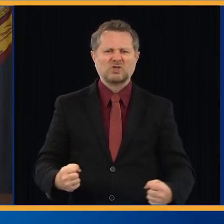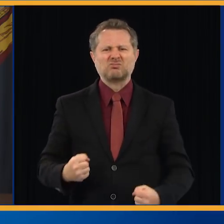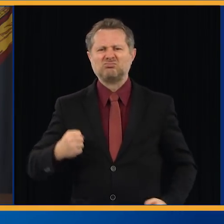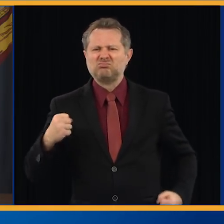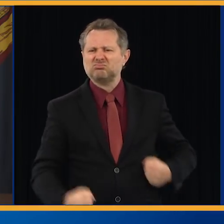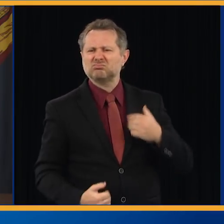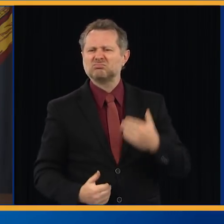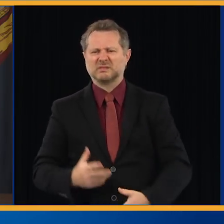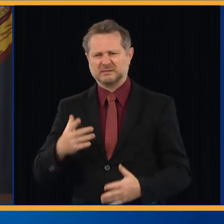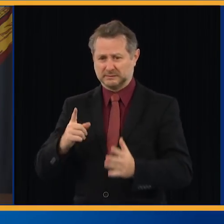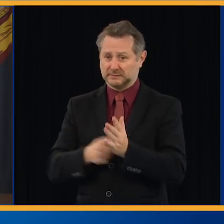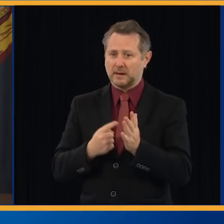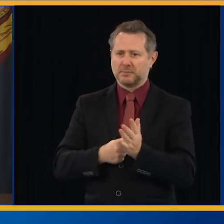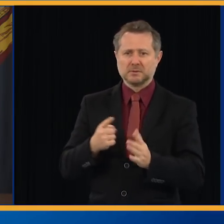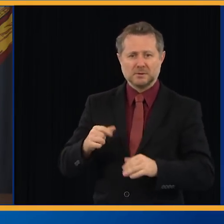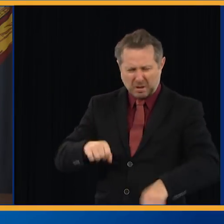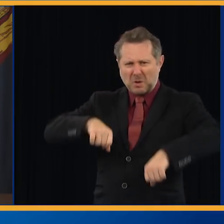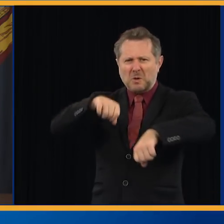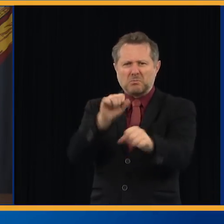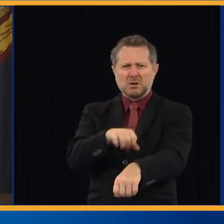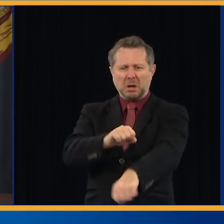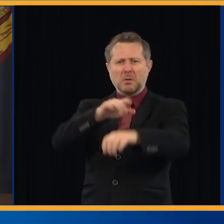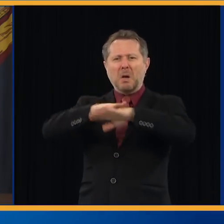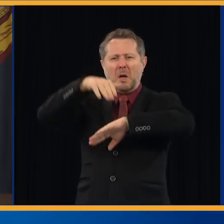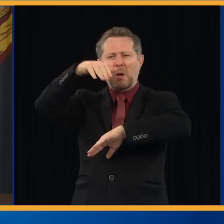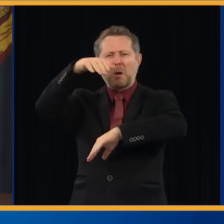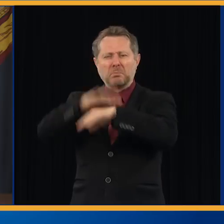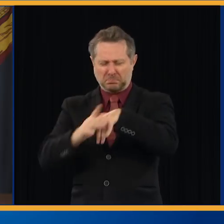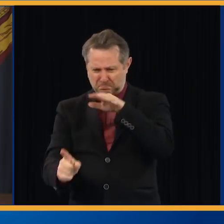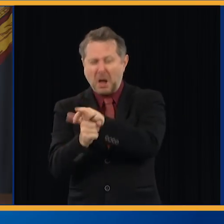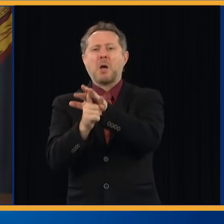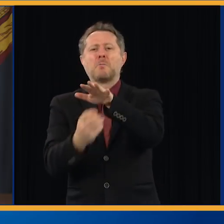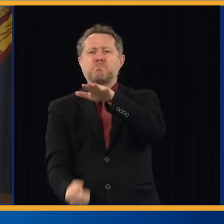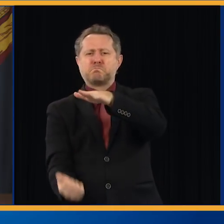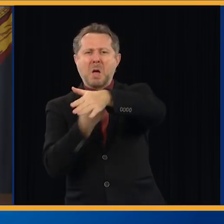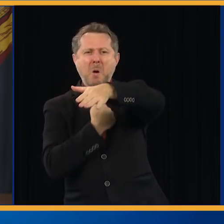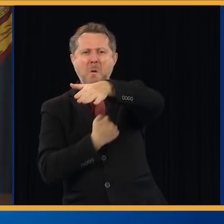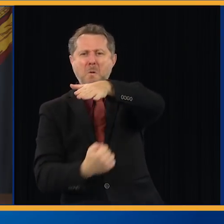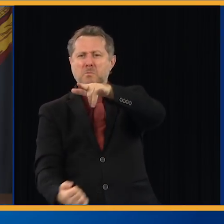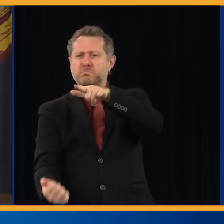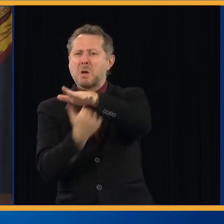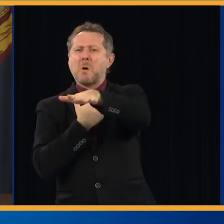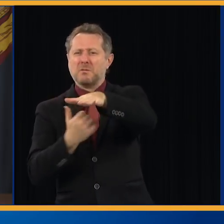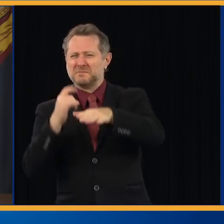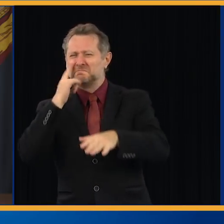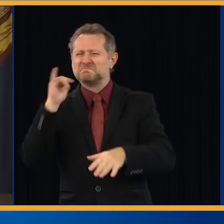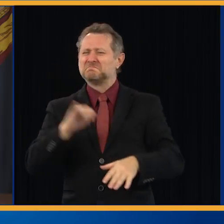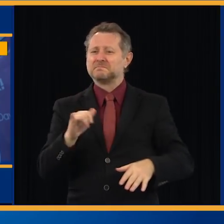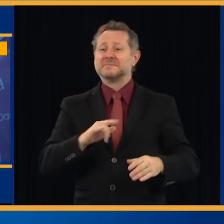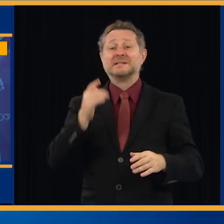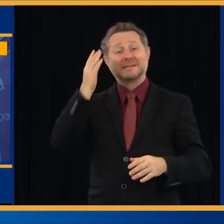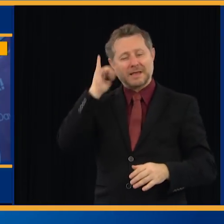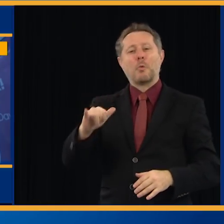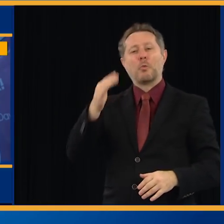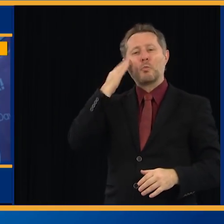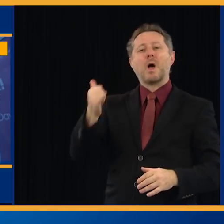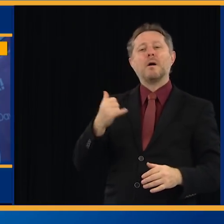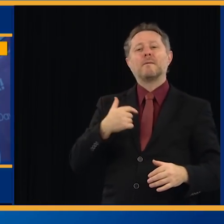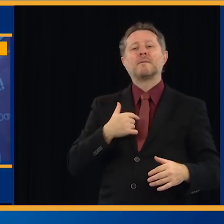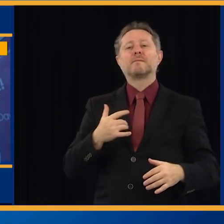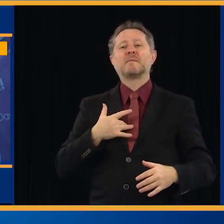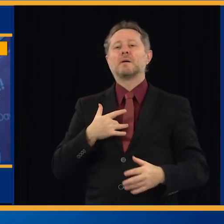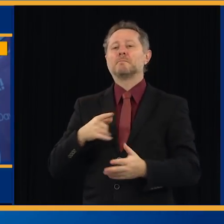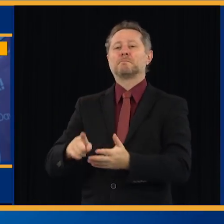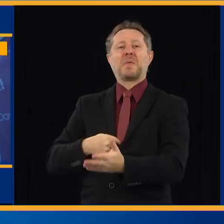guarantee you. But that's where we are. And that's why we get the big bucks. But